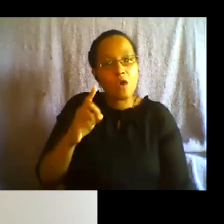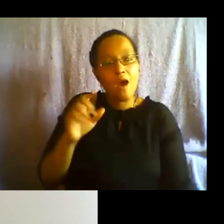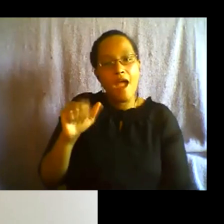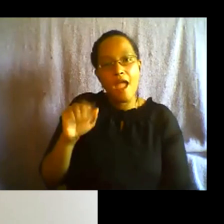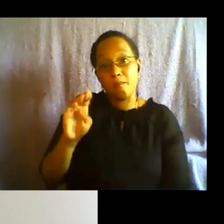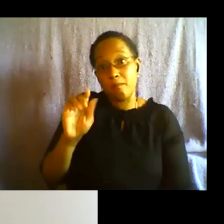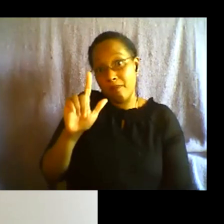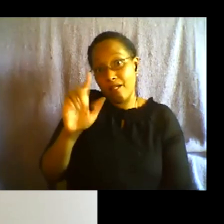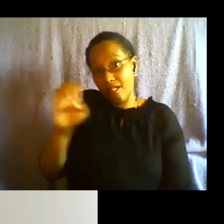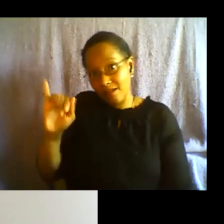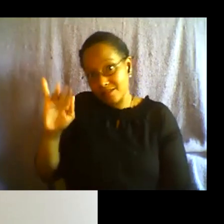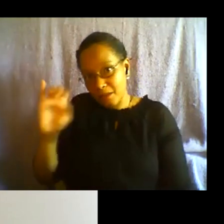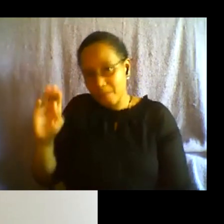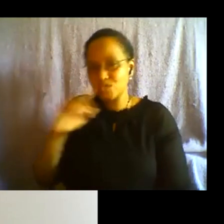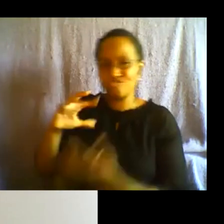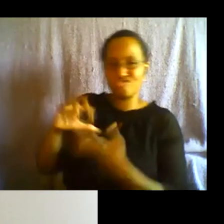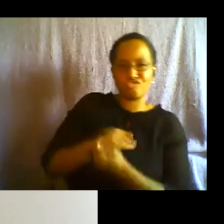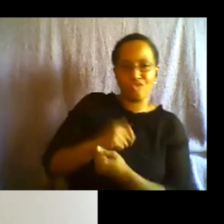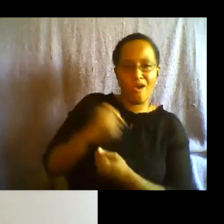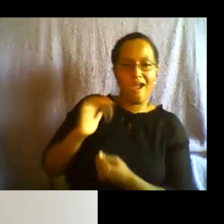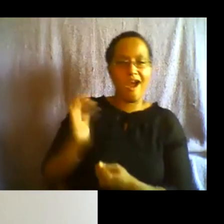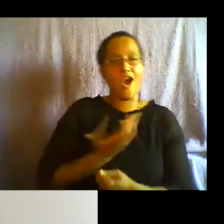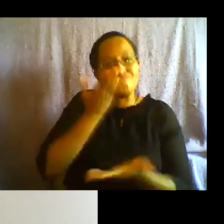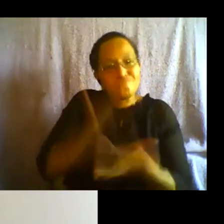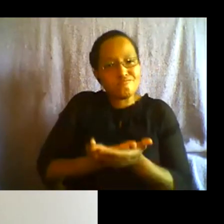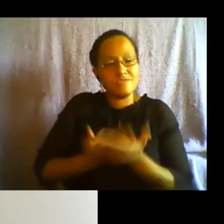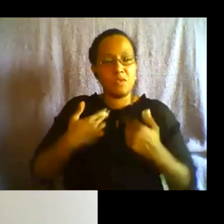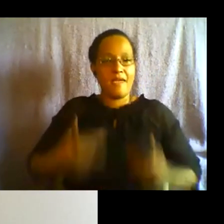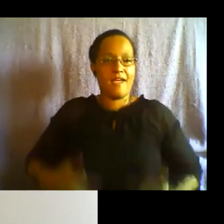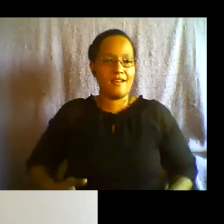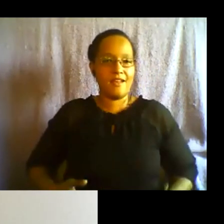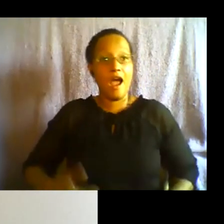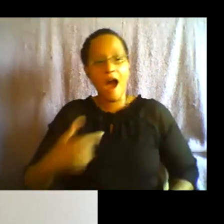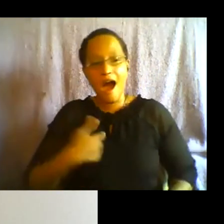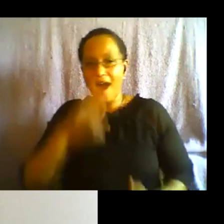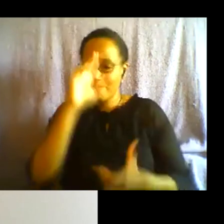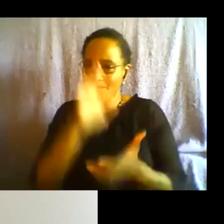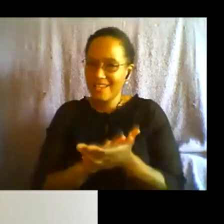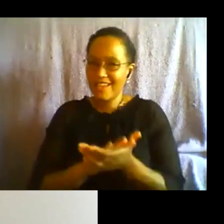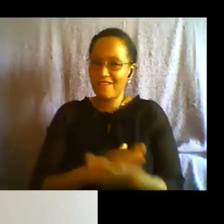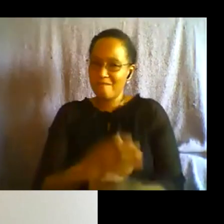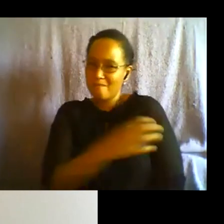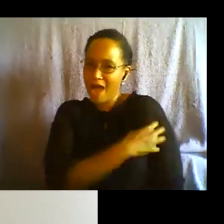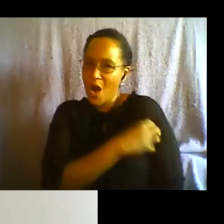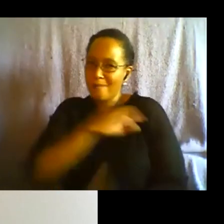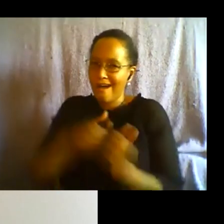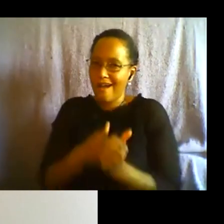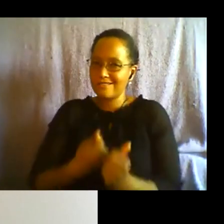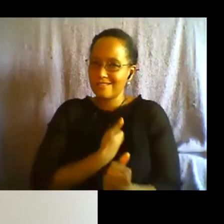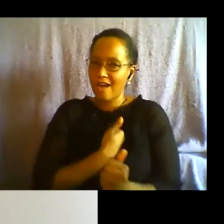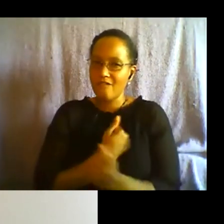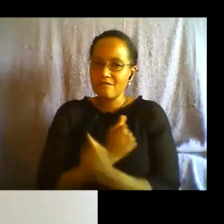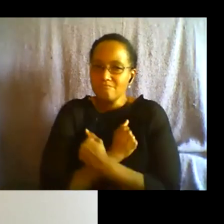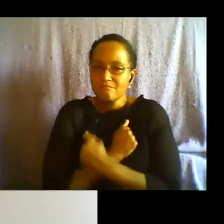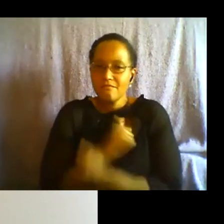validity of our humanity i am a firm believer in the power of self-love and the power of our crip